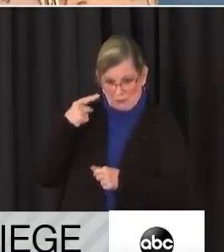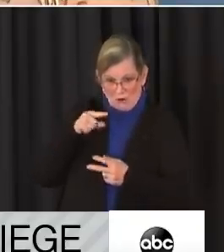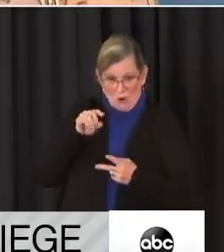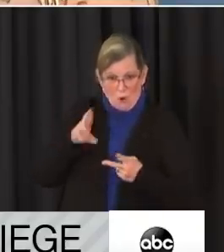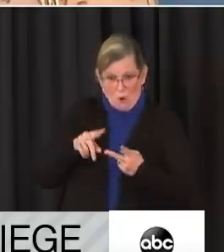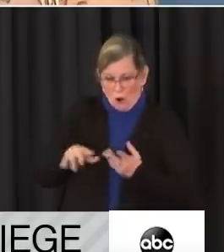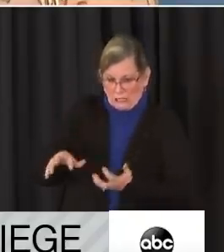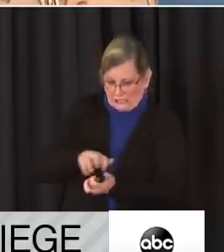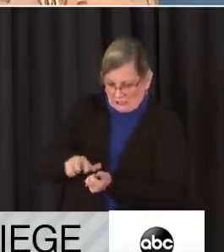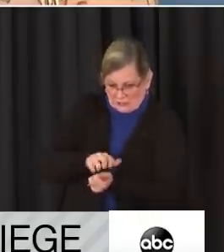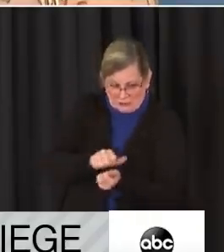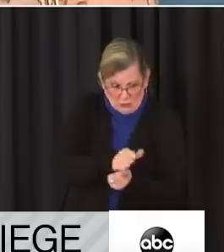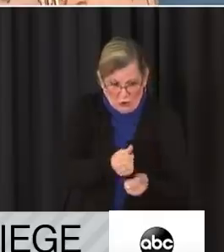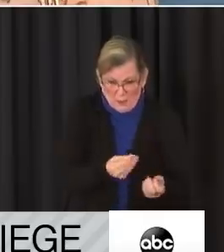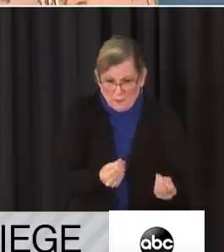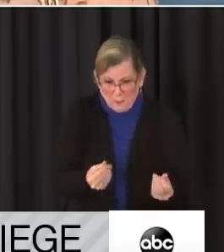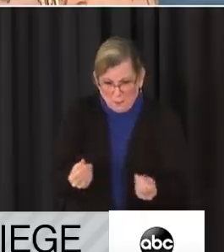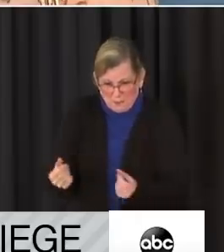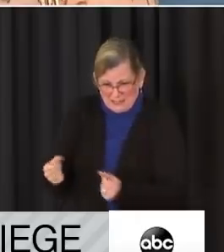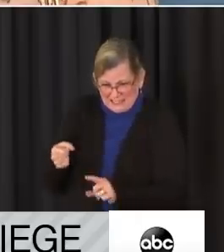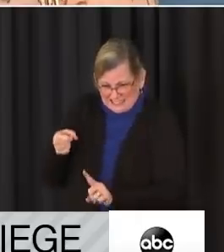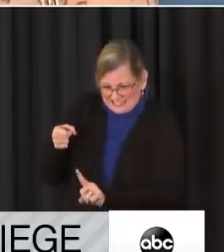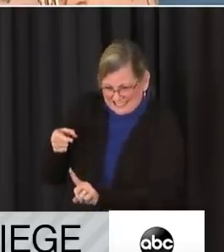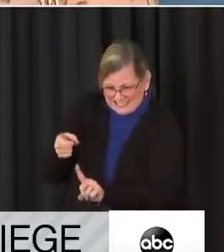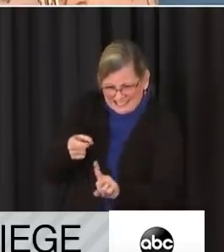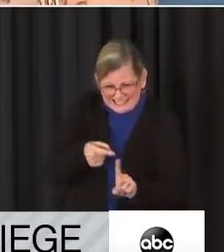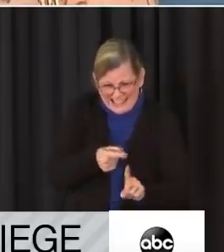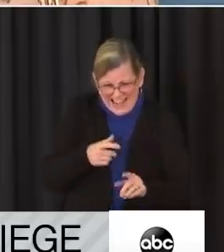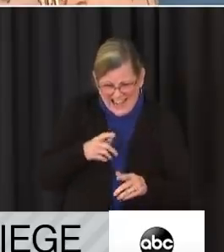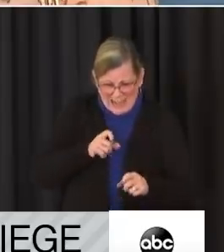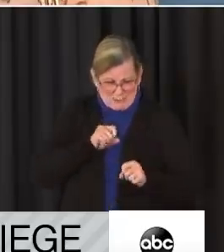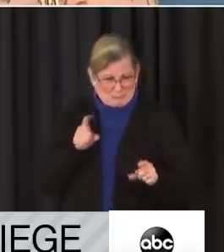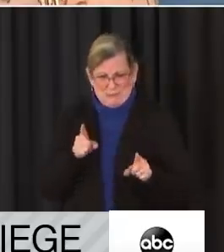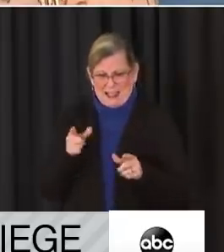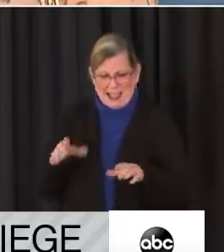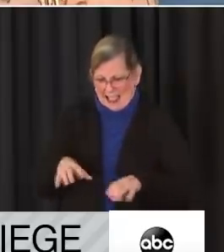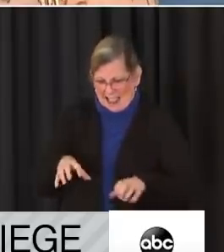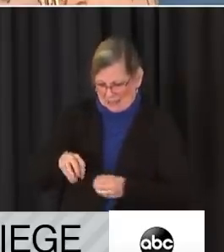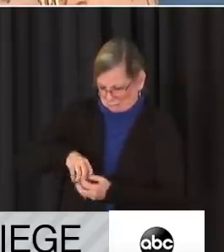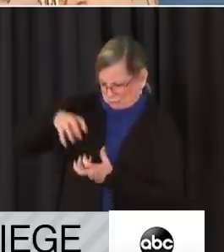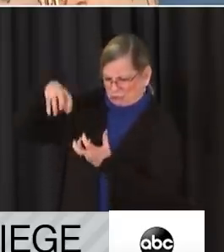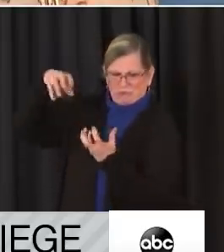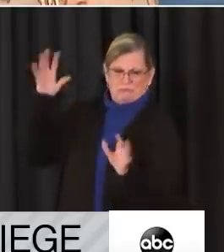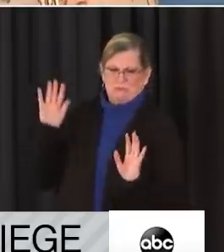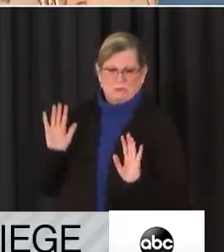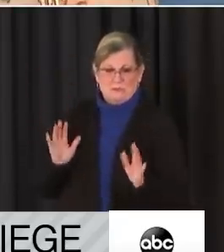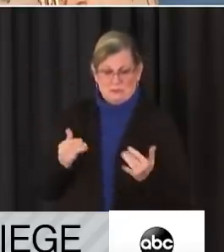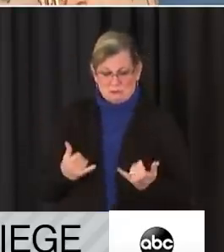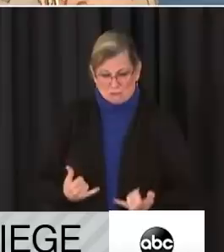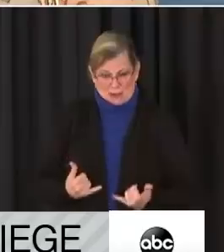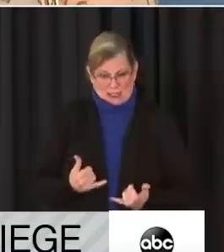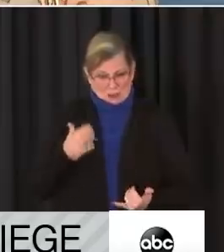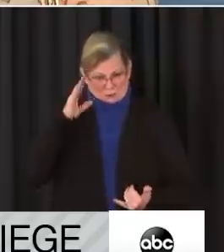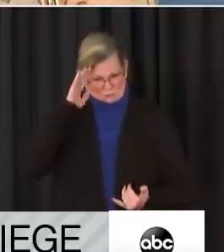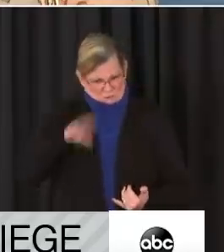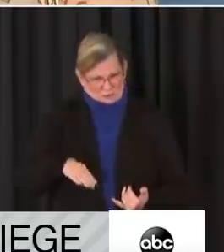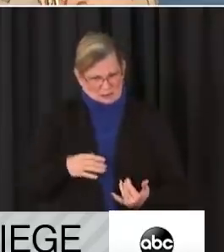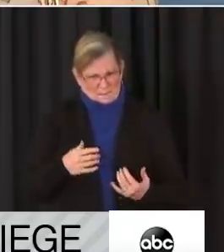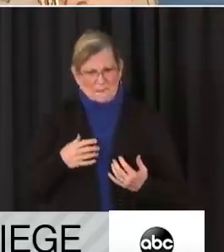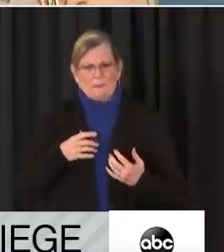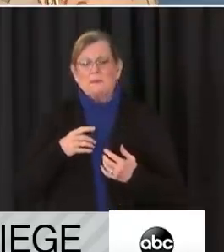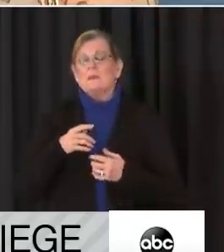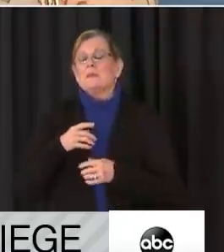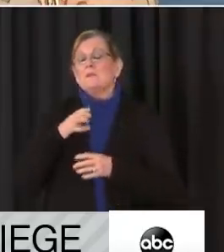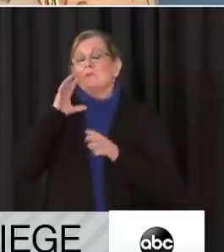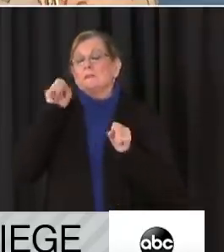acts of domestic terrorism observed yesterday. More immediately, we know that the current president must be held